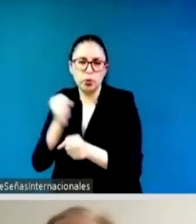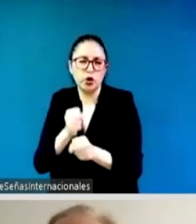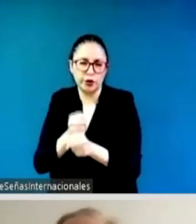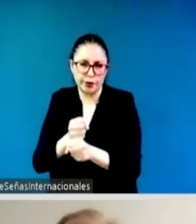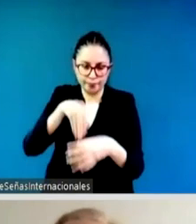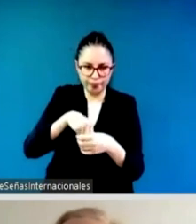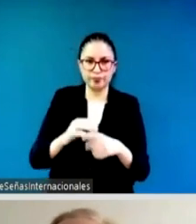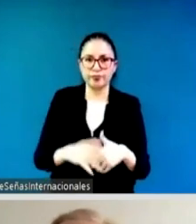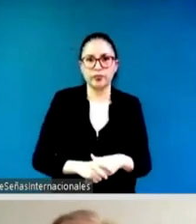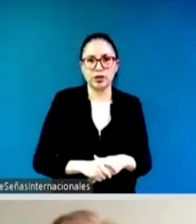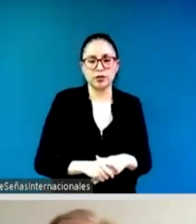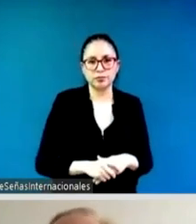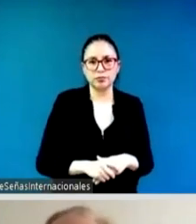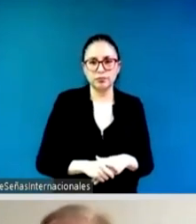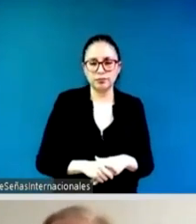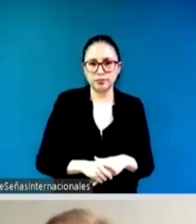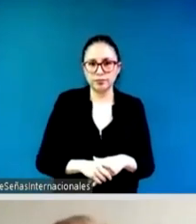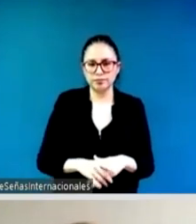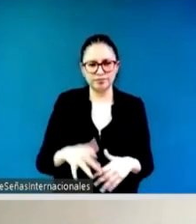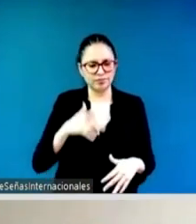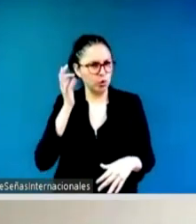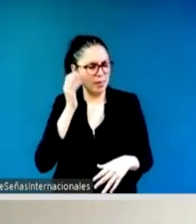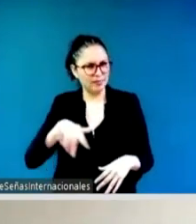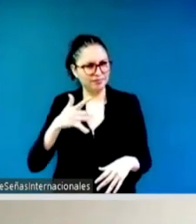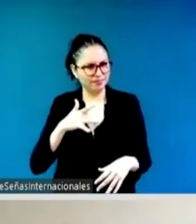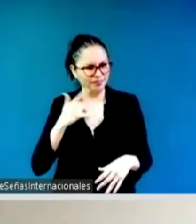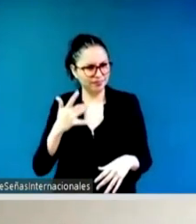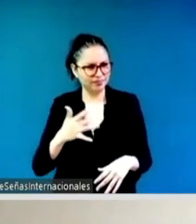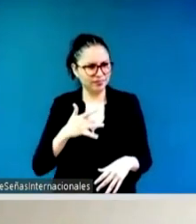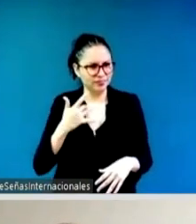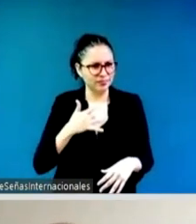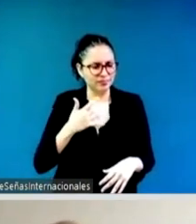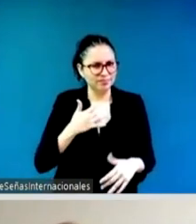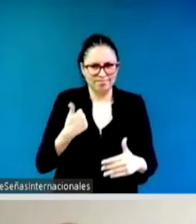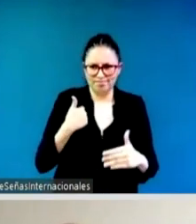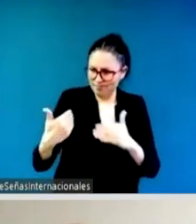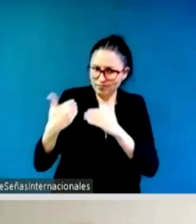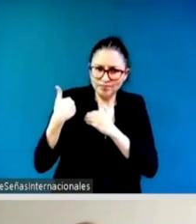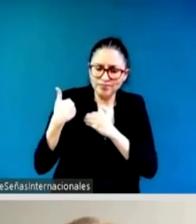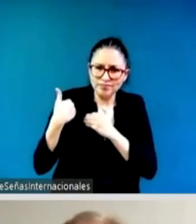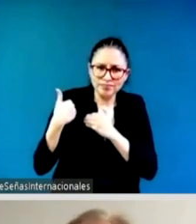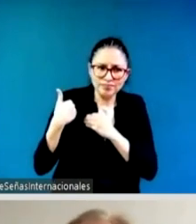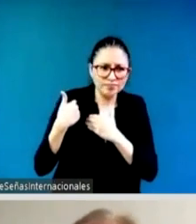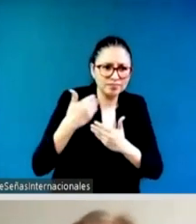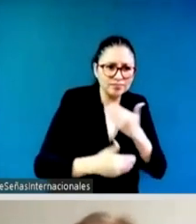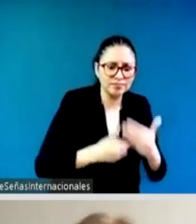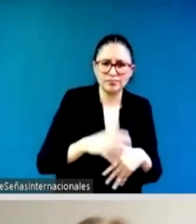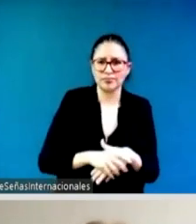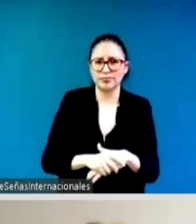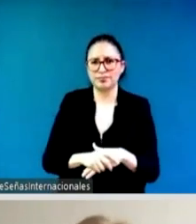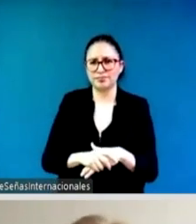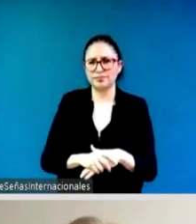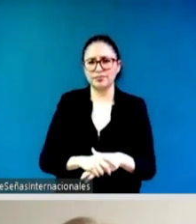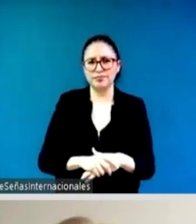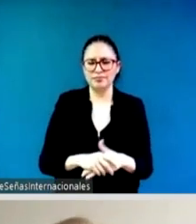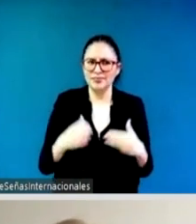much easier to interact with the politicians and so it comes from a different source it's unusual suspect and they're able to unblock things that